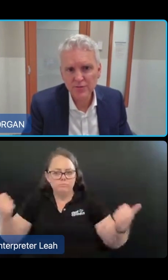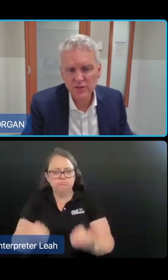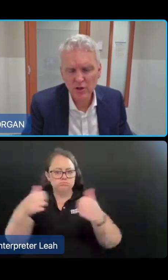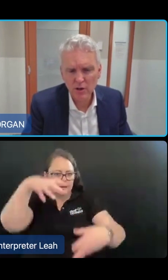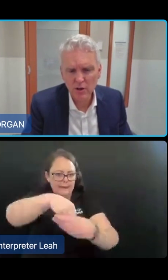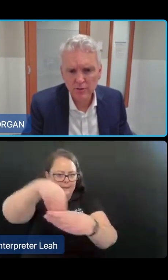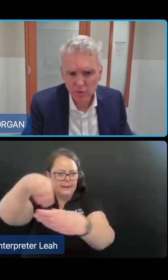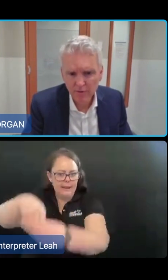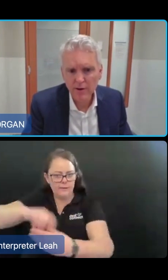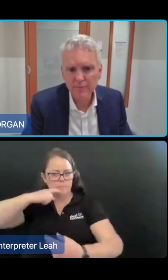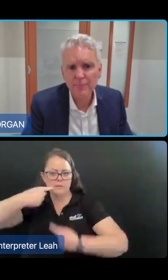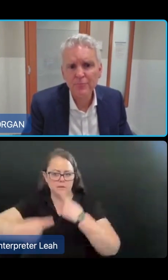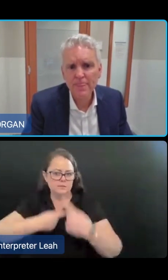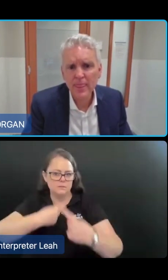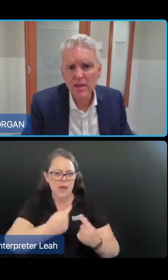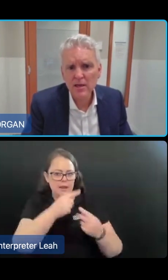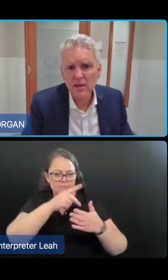how it works for July 25.